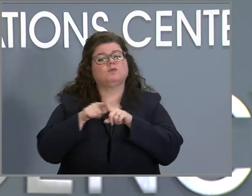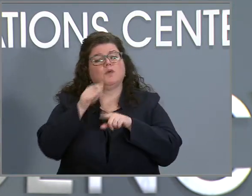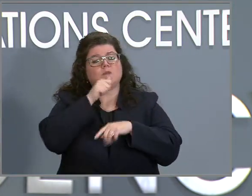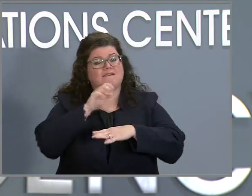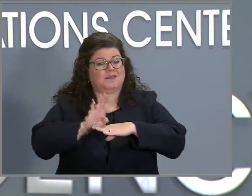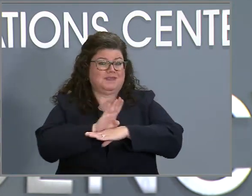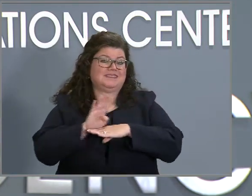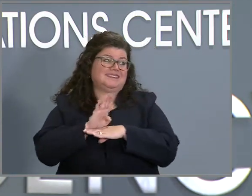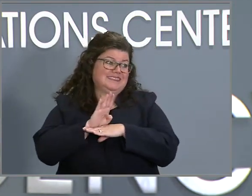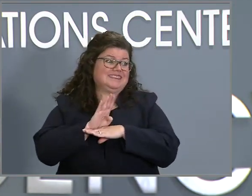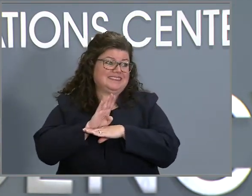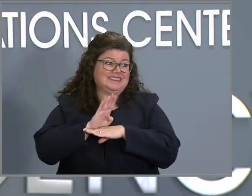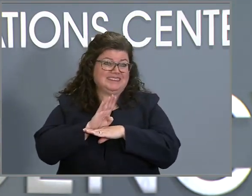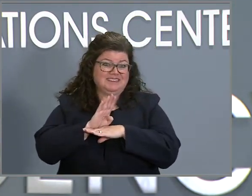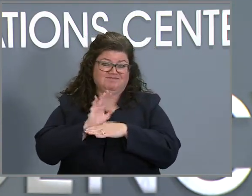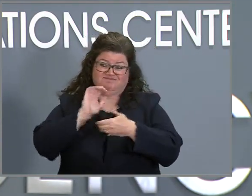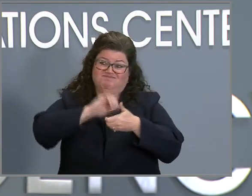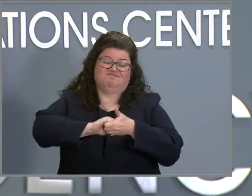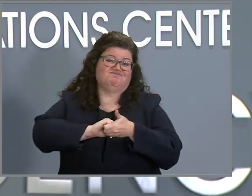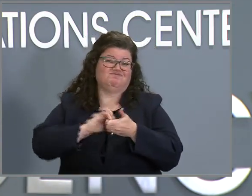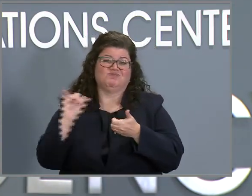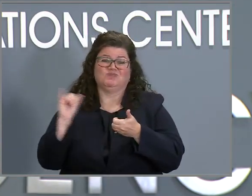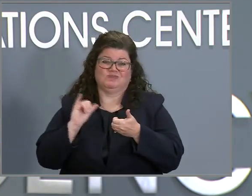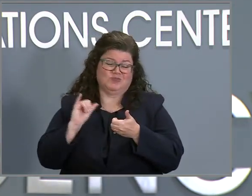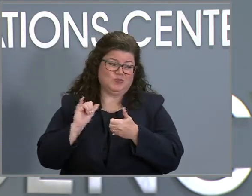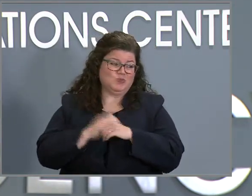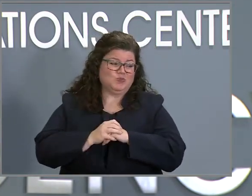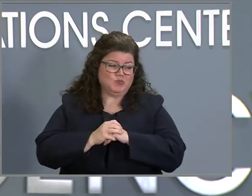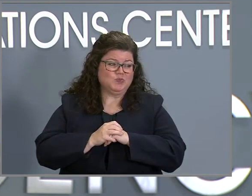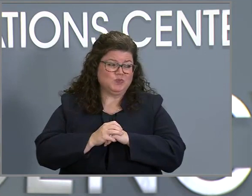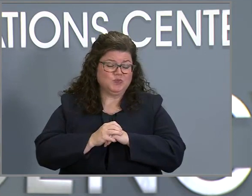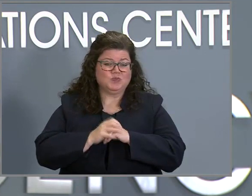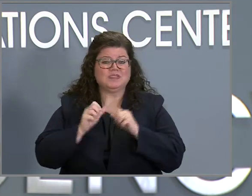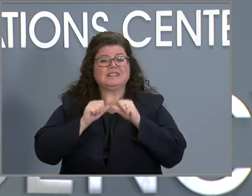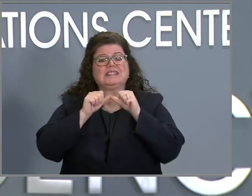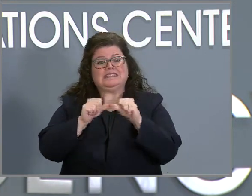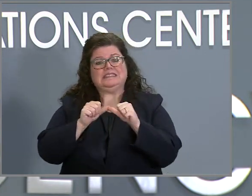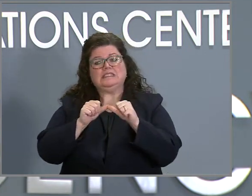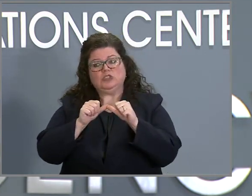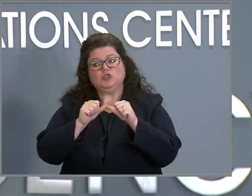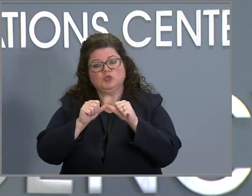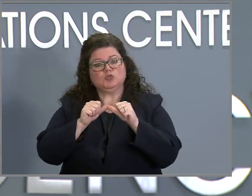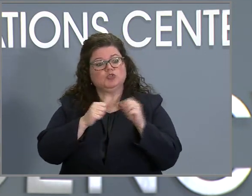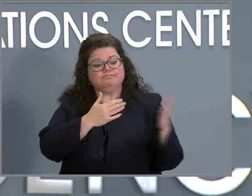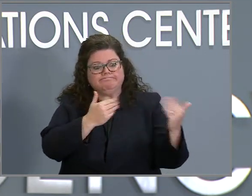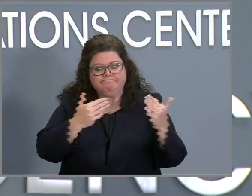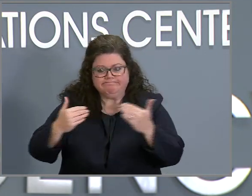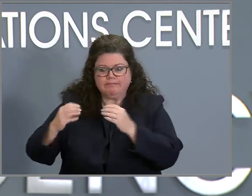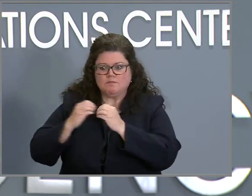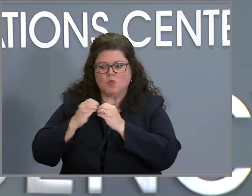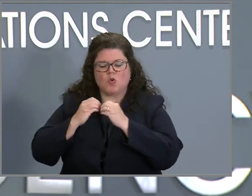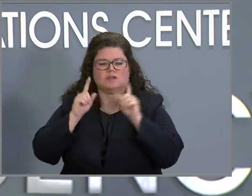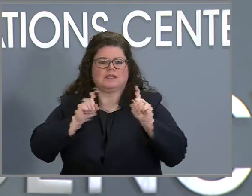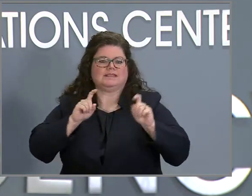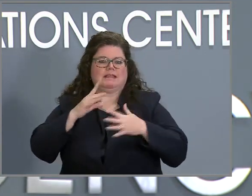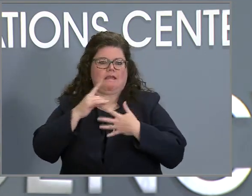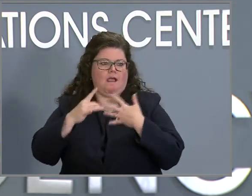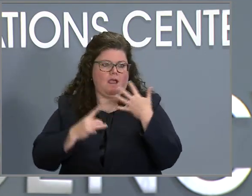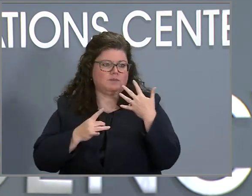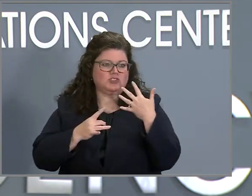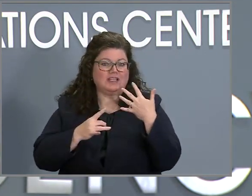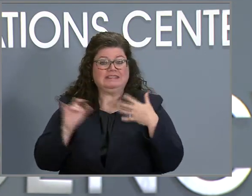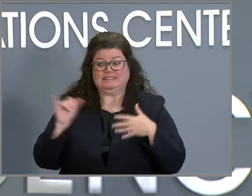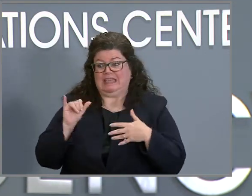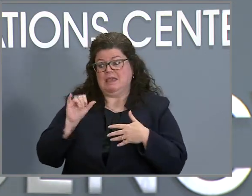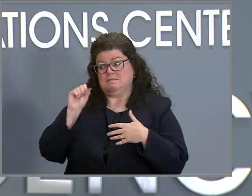which is, I think on top of this as well, uh, continuing to increase the testing options for people. And I'll do like secretary